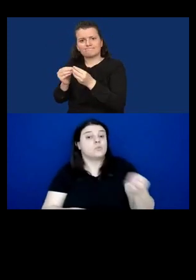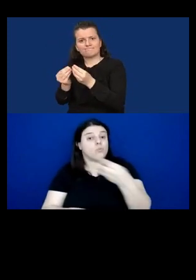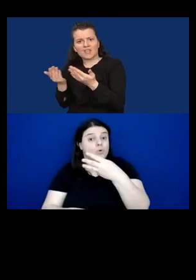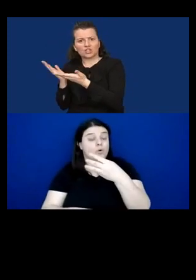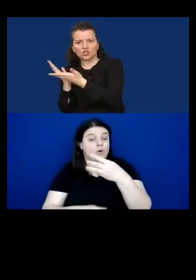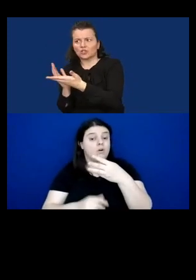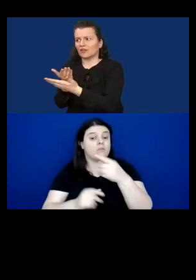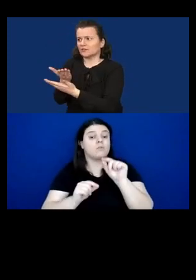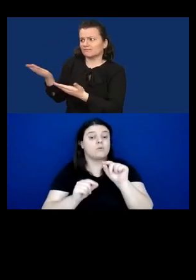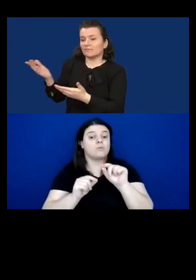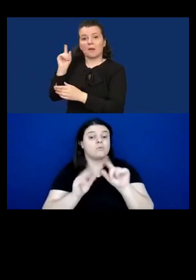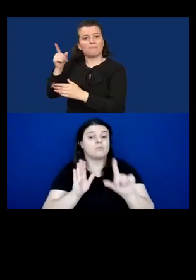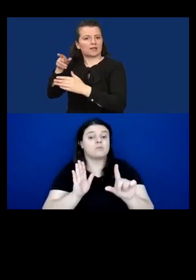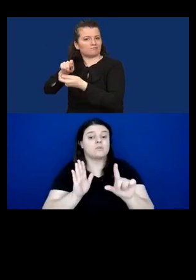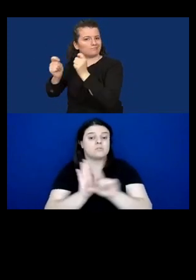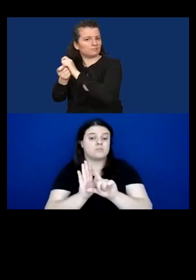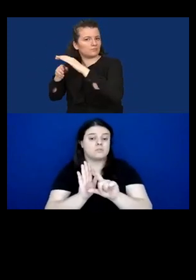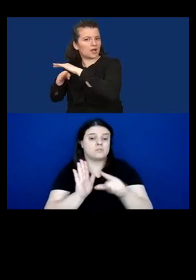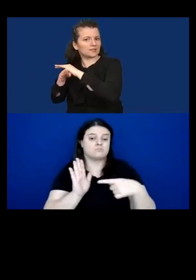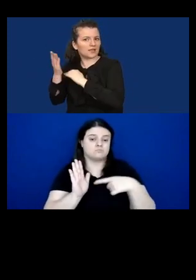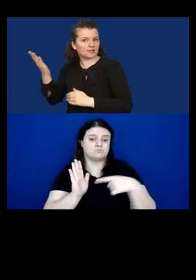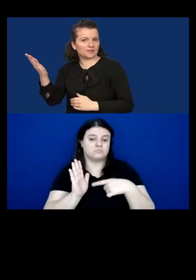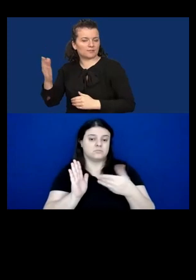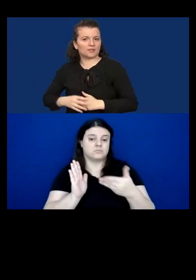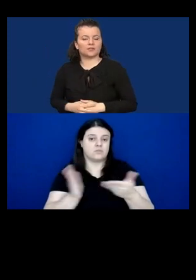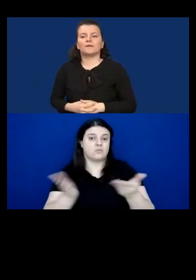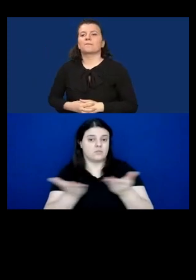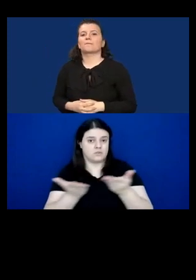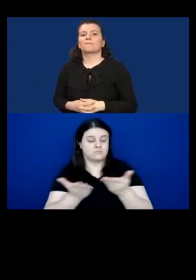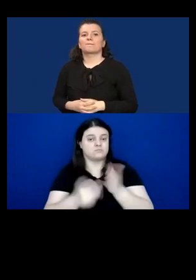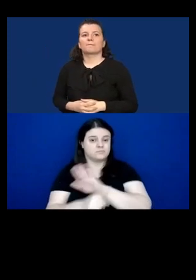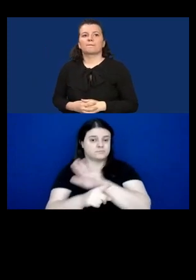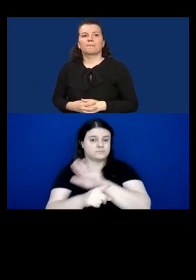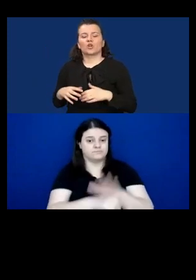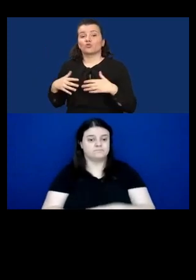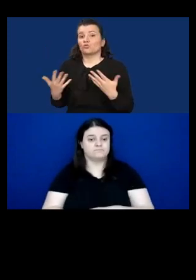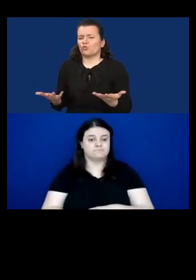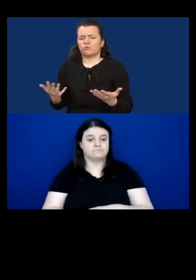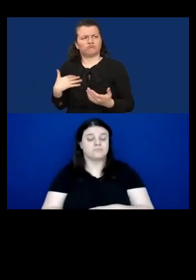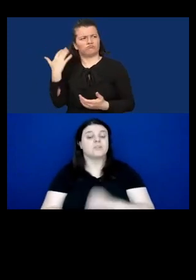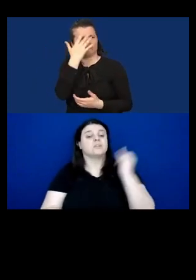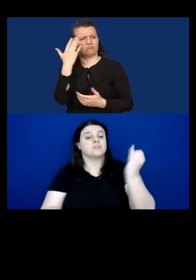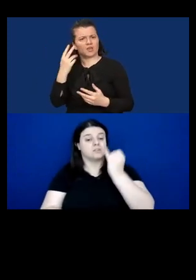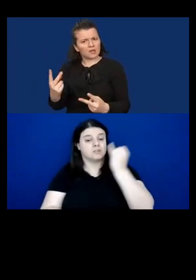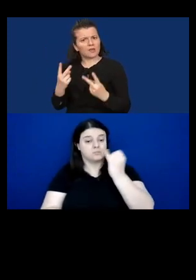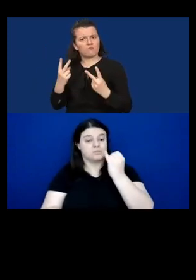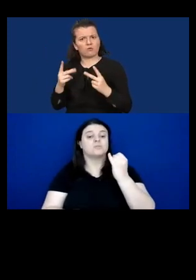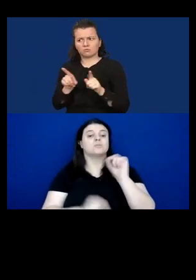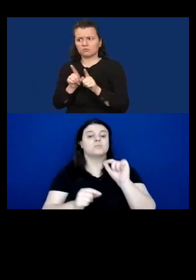framework around disability that has been put in place. So it is important to include funding